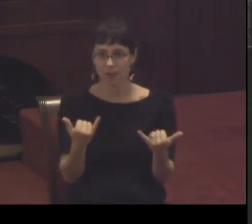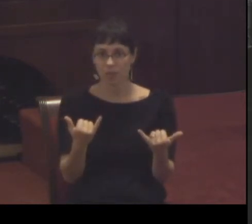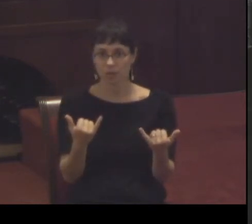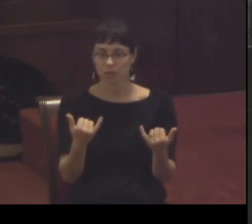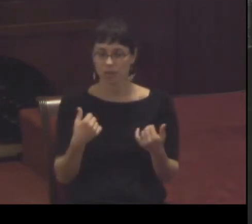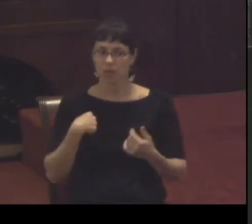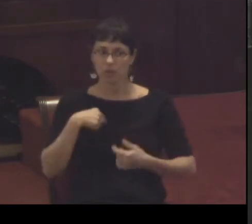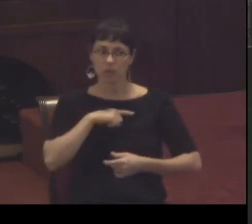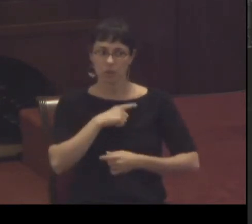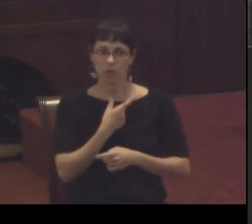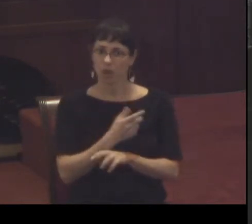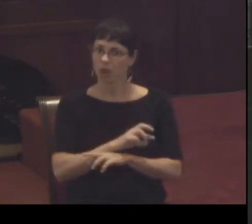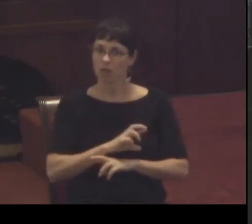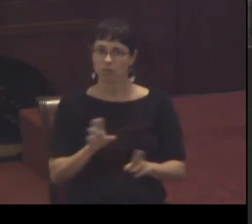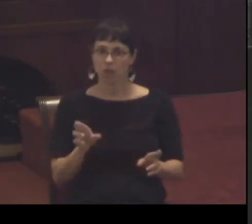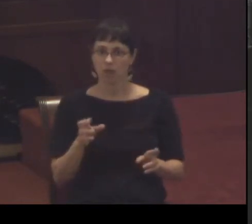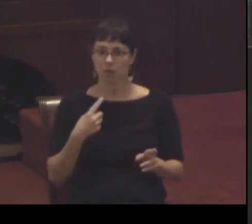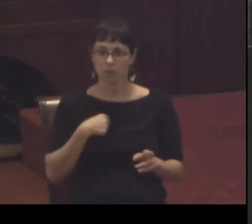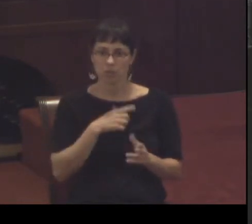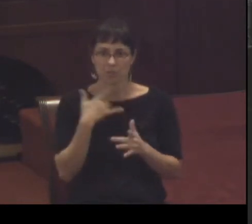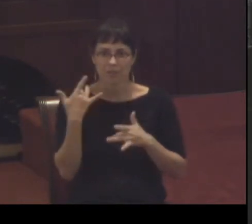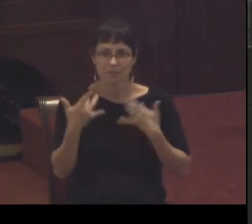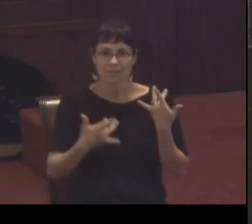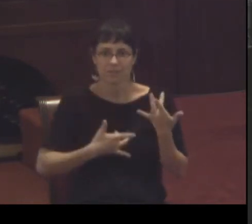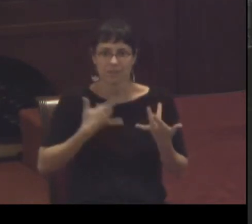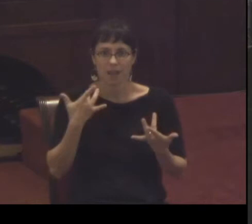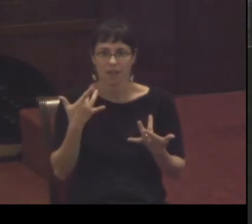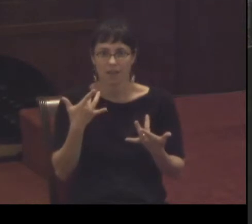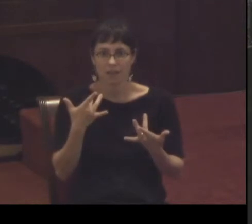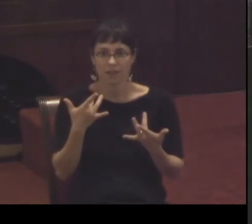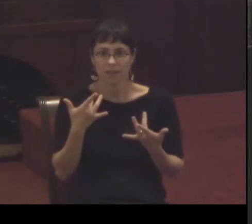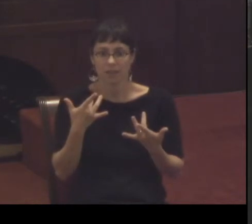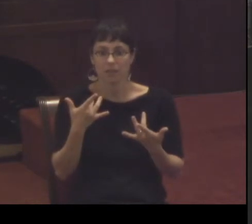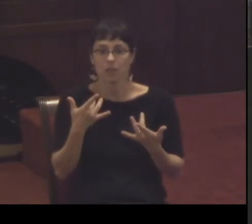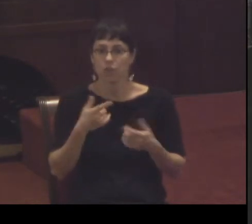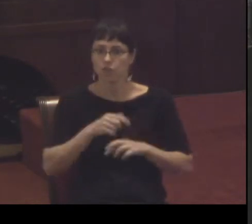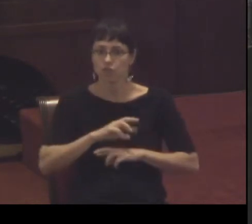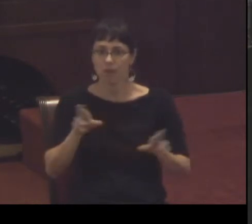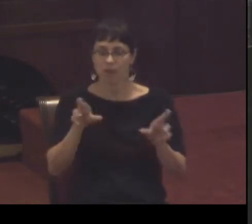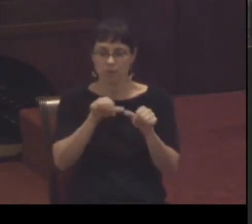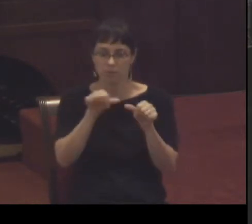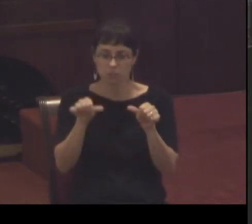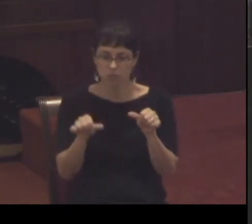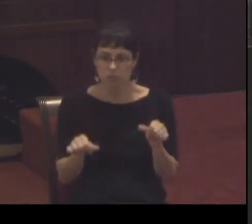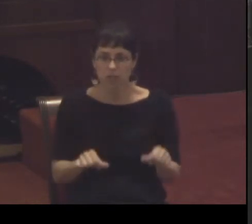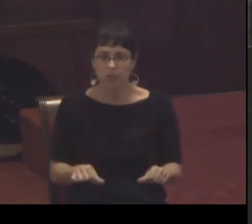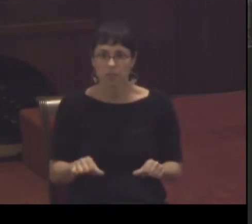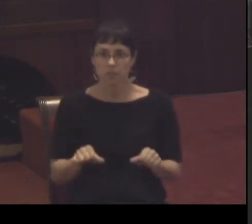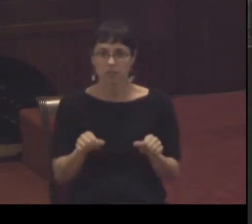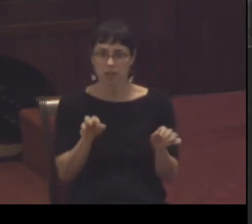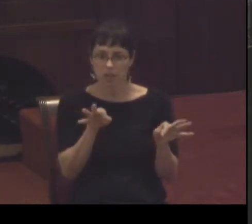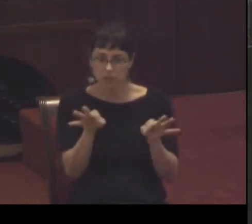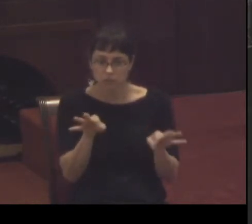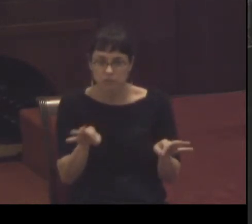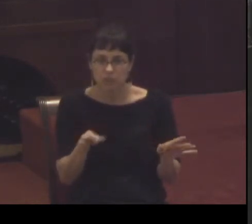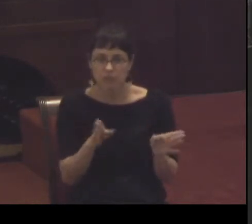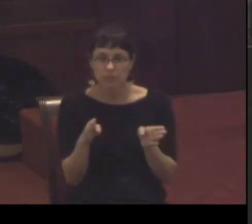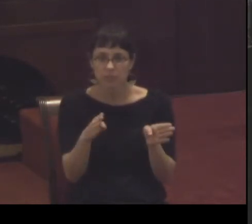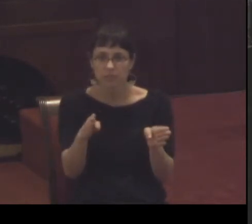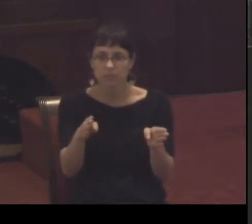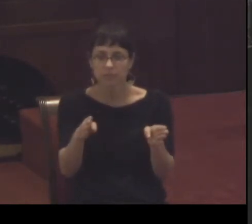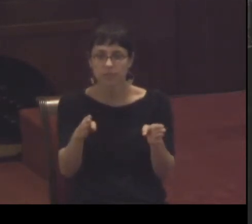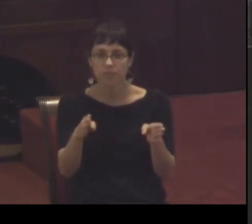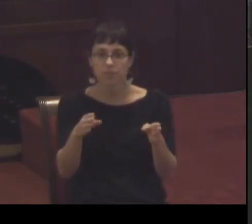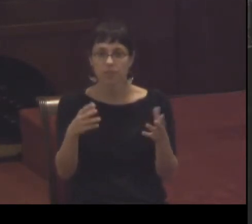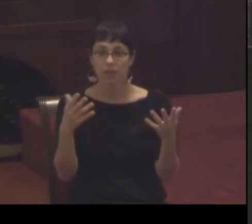expectations expectations that ought to be stoked shaped directed I want to invite us to take a